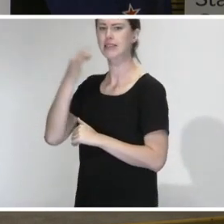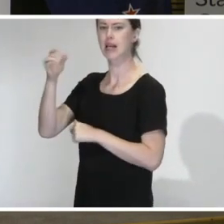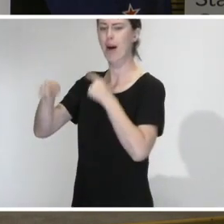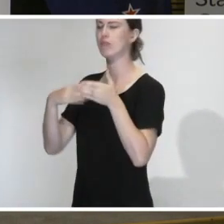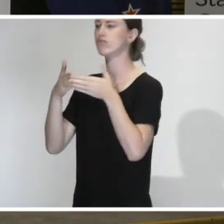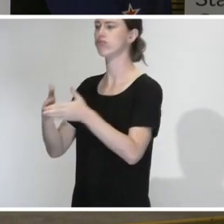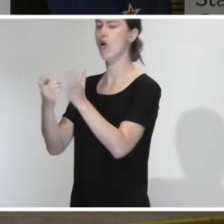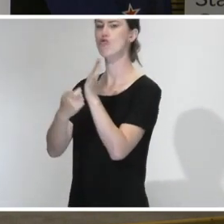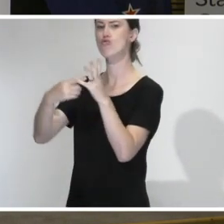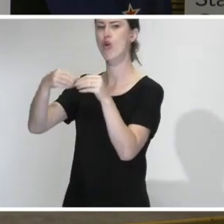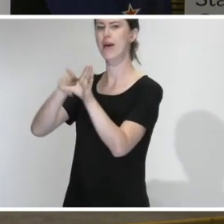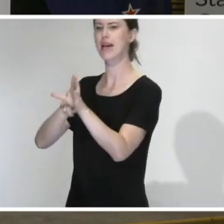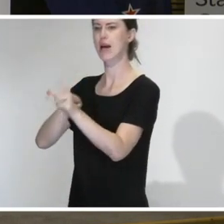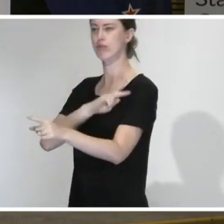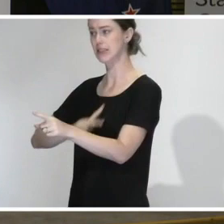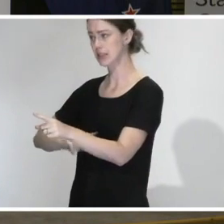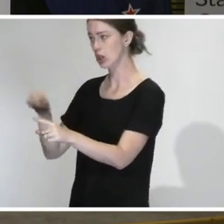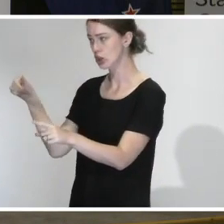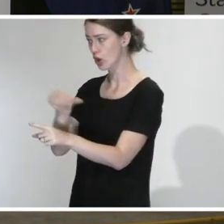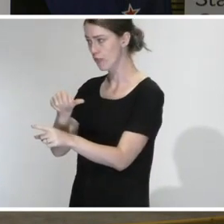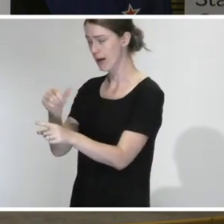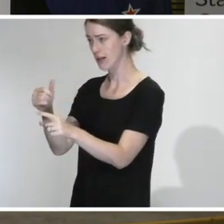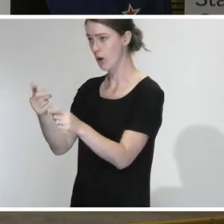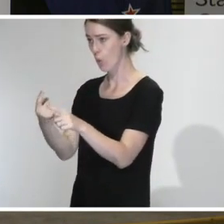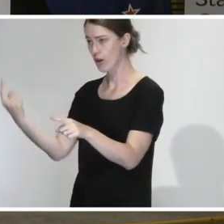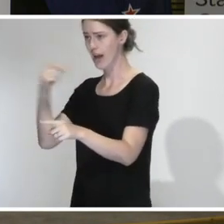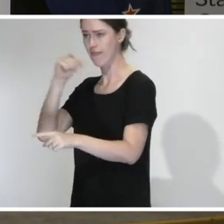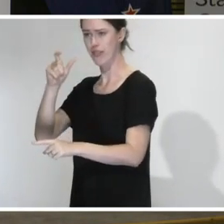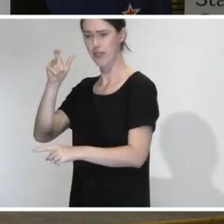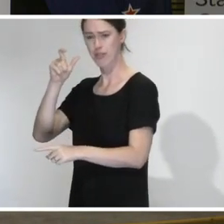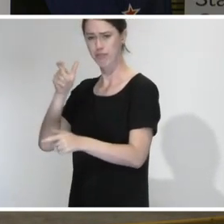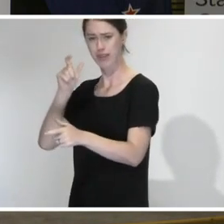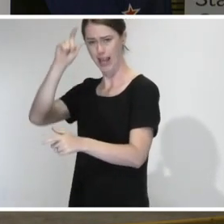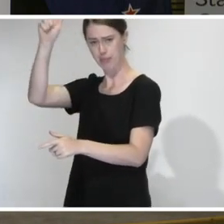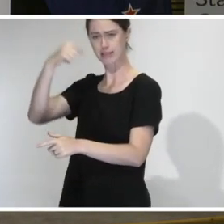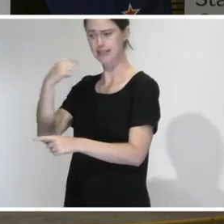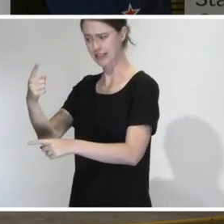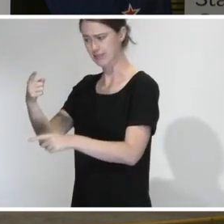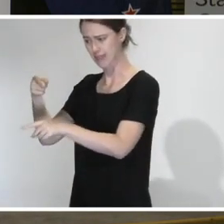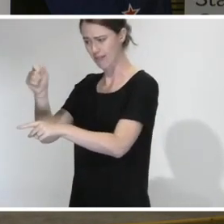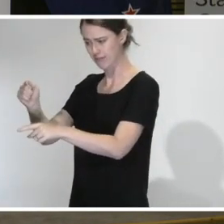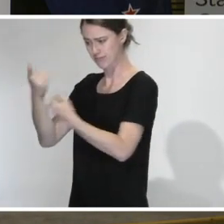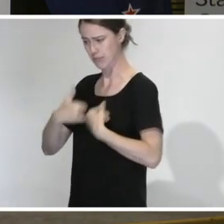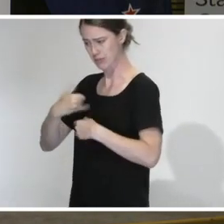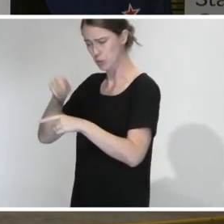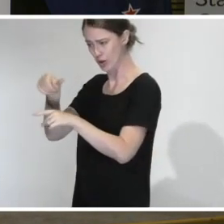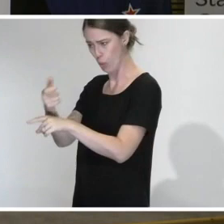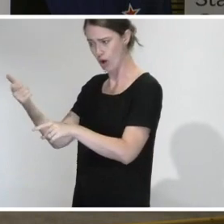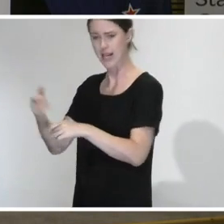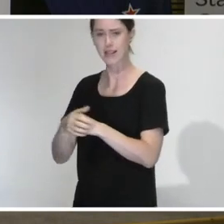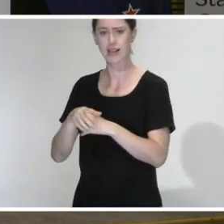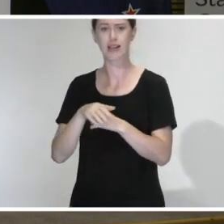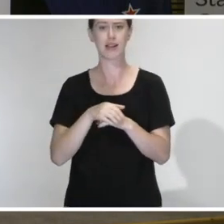Would that ship have been quarantined as the captain had reported symptoms on the ship? Because we had that power under the Health Act, did we not? Yeah, and so of course,